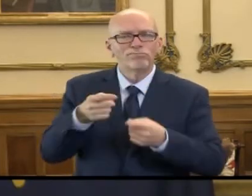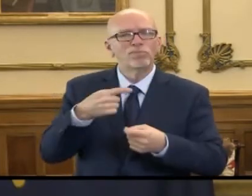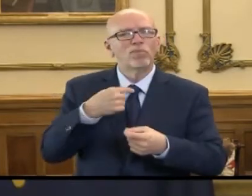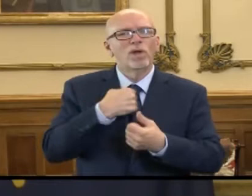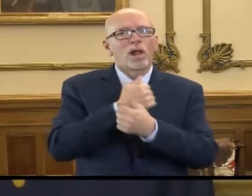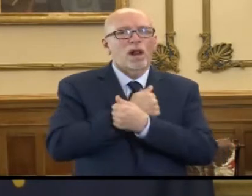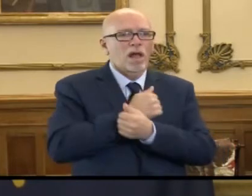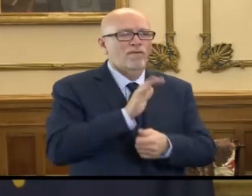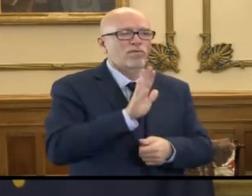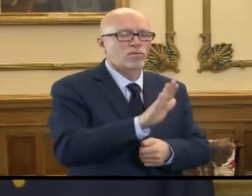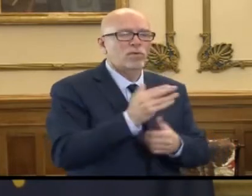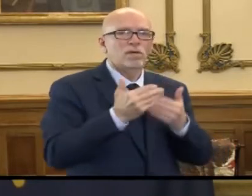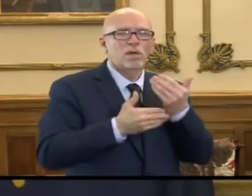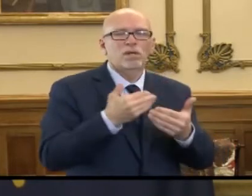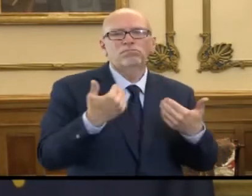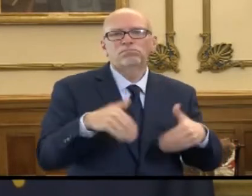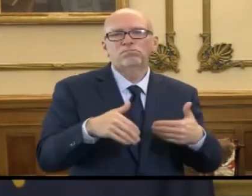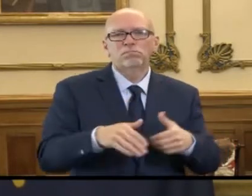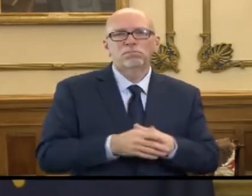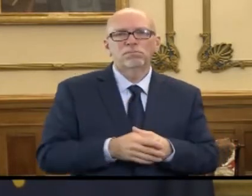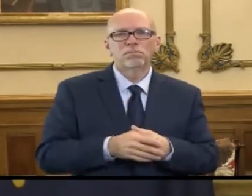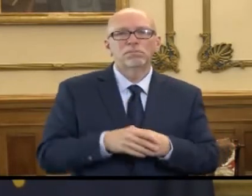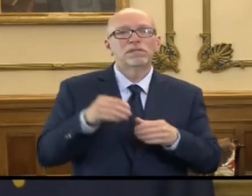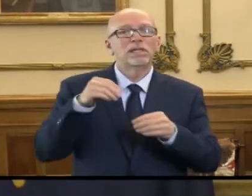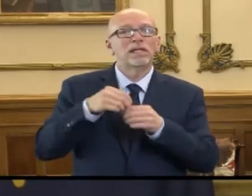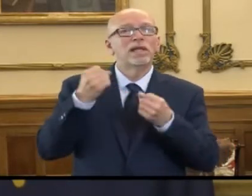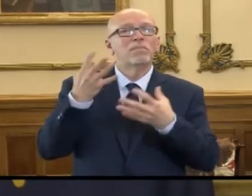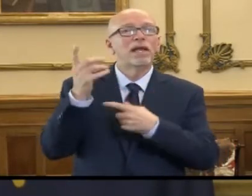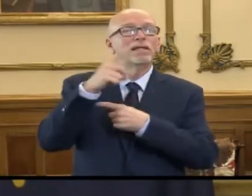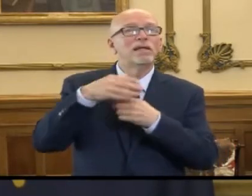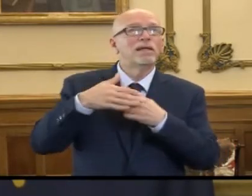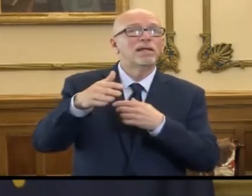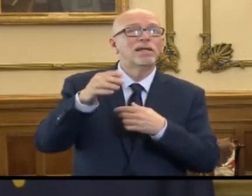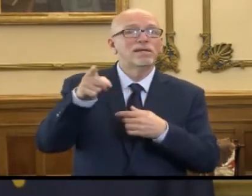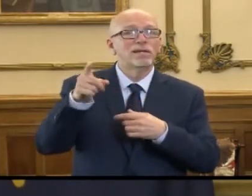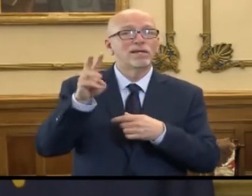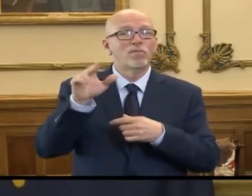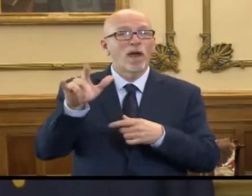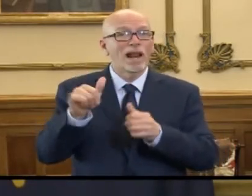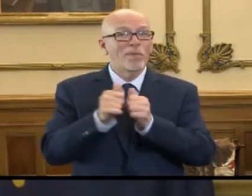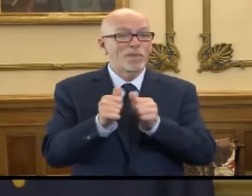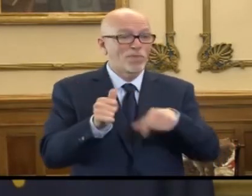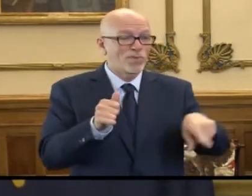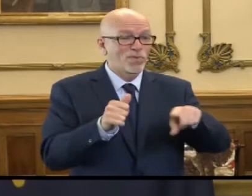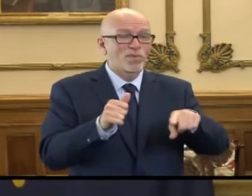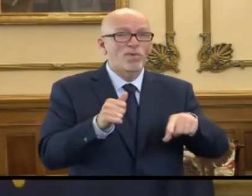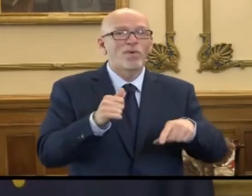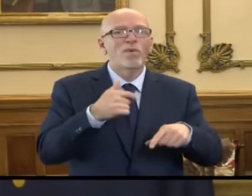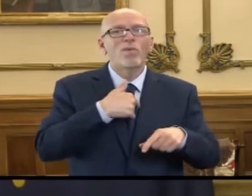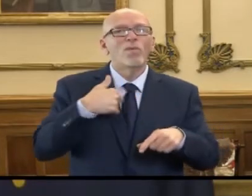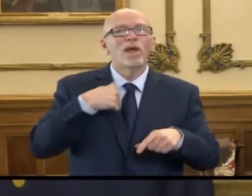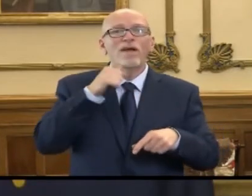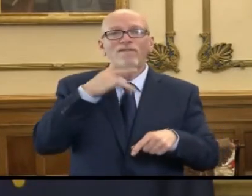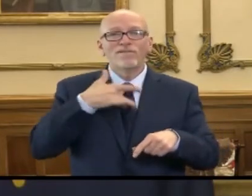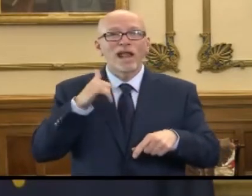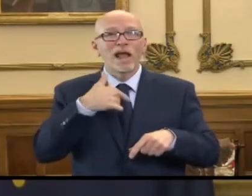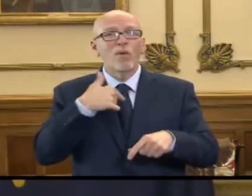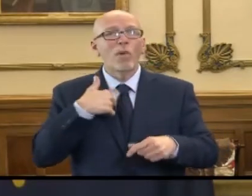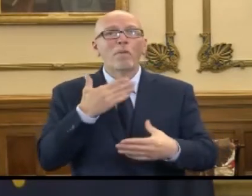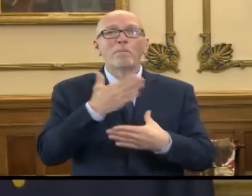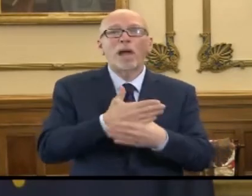kindness. Never in the many days Wally was with you did we feel like an inconvenience.